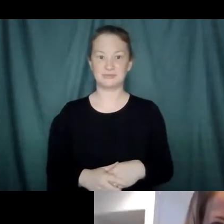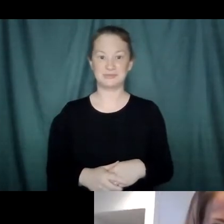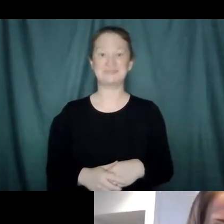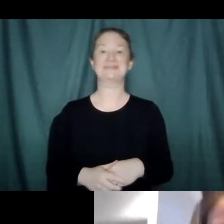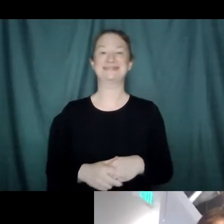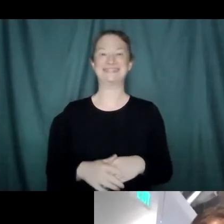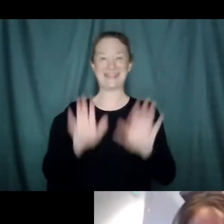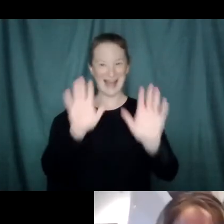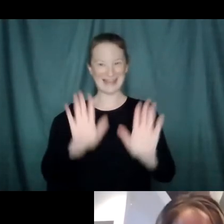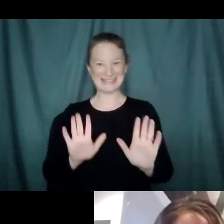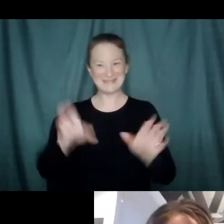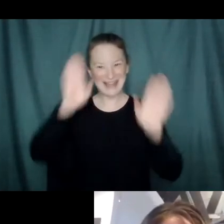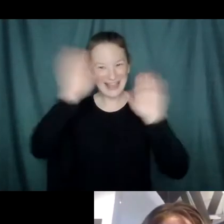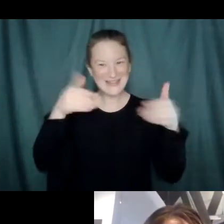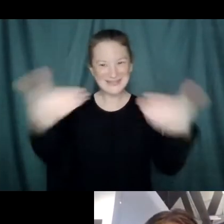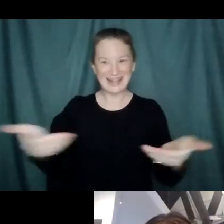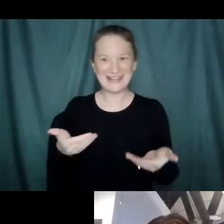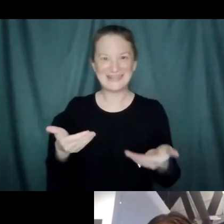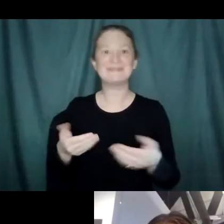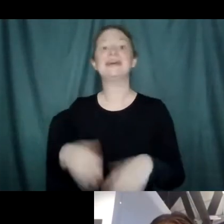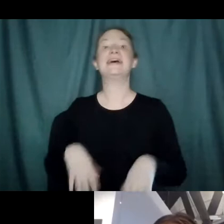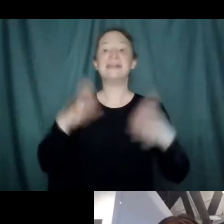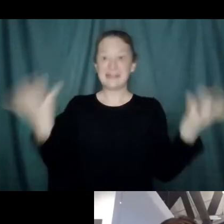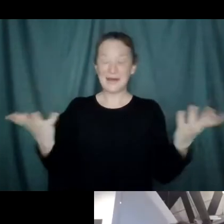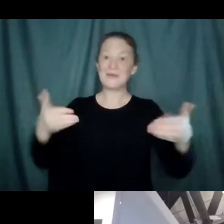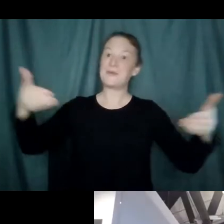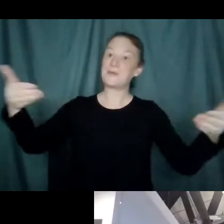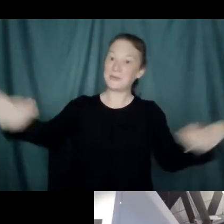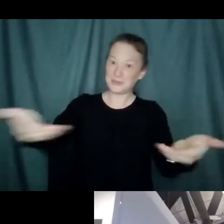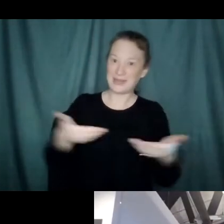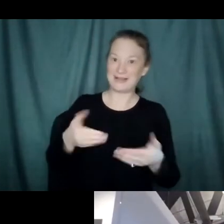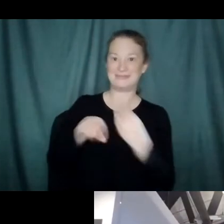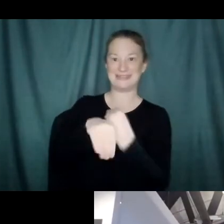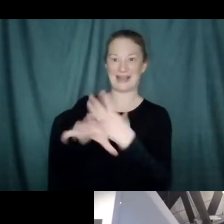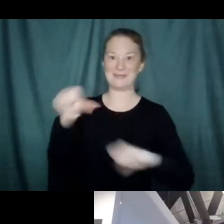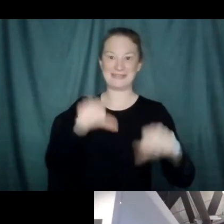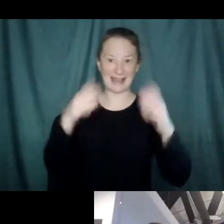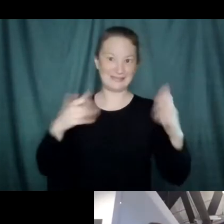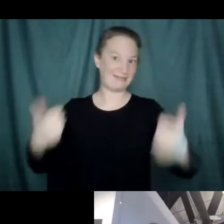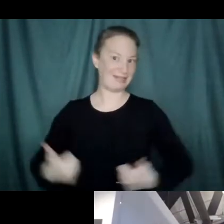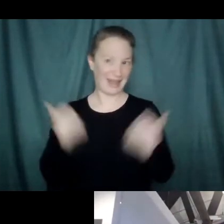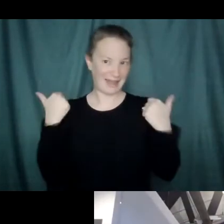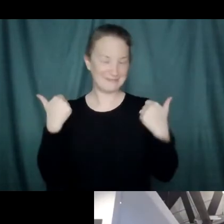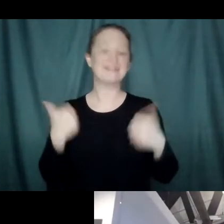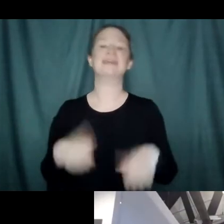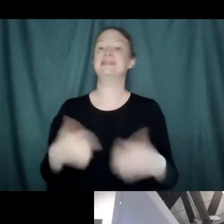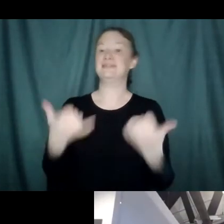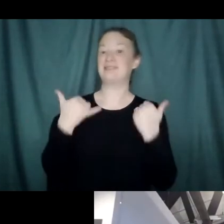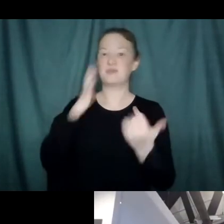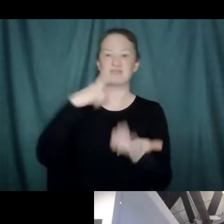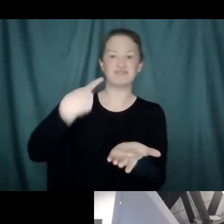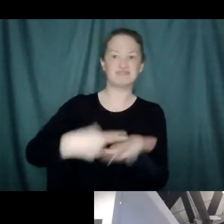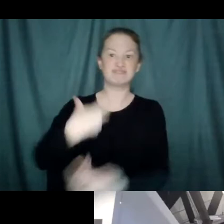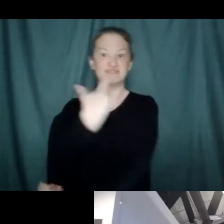Awesome. Hello. Welcome. So, hey, everybody. Welcome to Skype a Scientist Live. Today, we are going to be talking all about vaccines, antibodies,